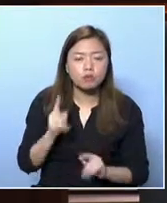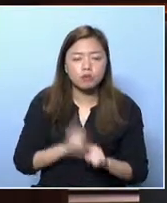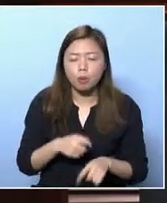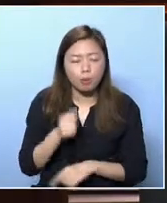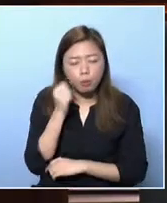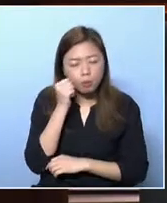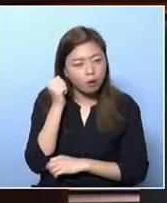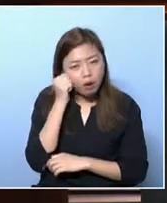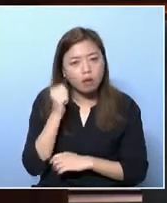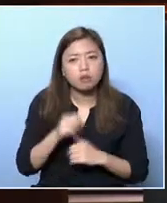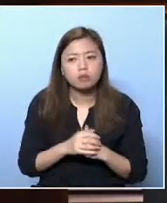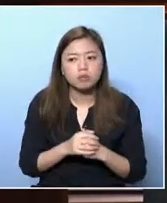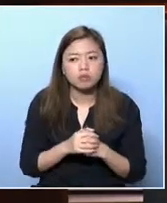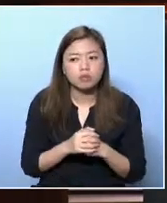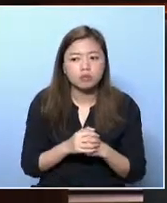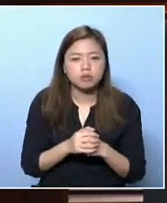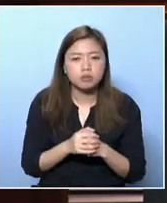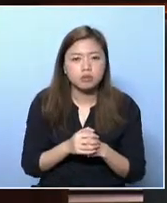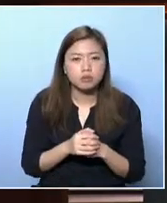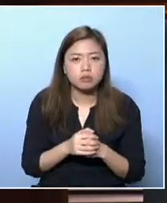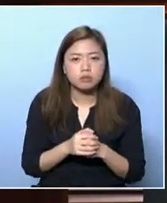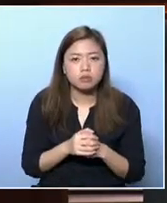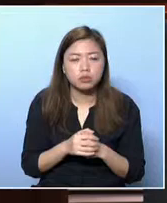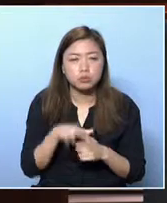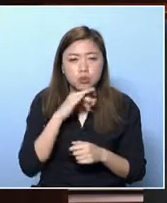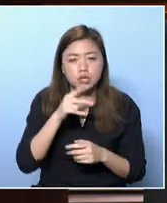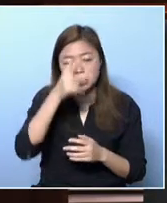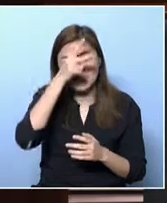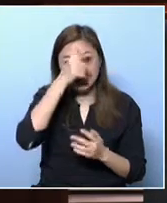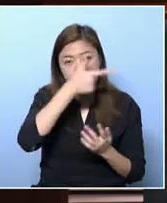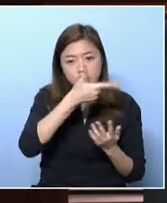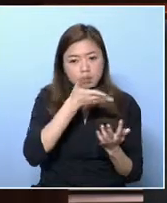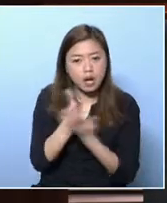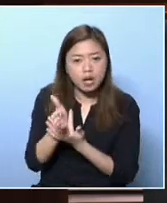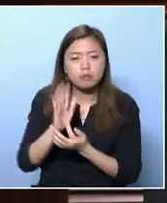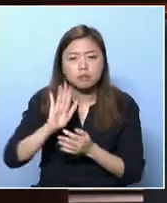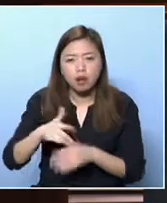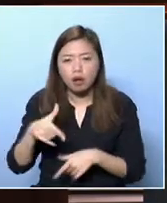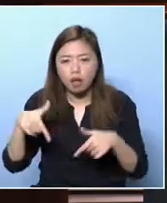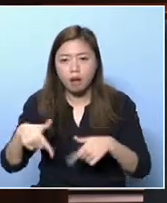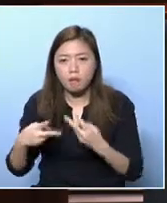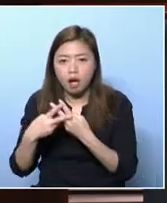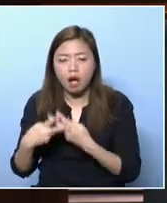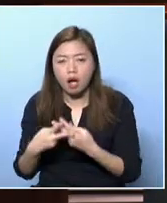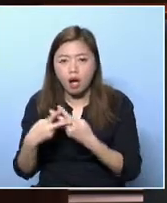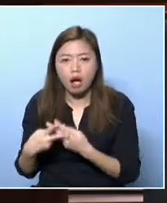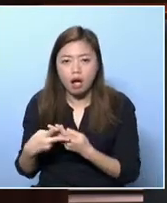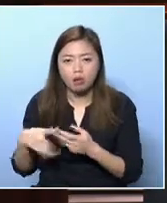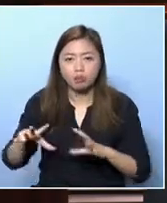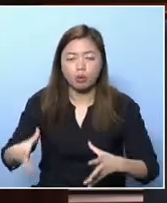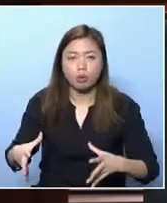policy intervention, the reduction of poverty rate of South Asian ethnic minorities is around 10%, which is 2.5